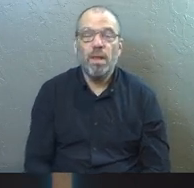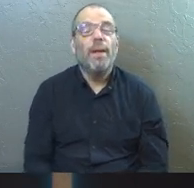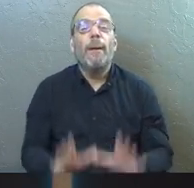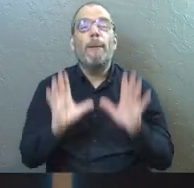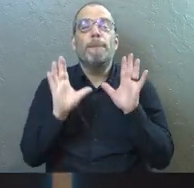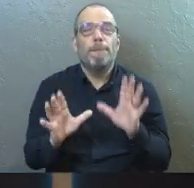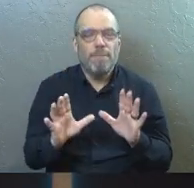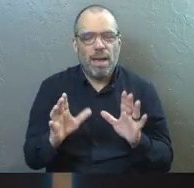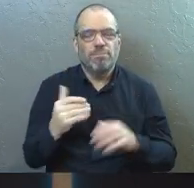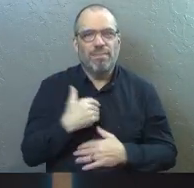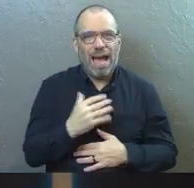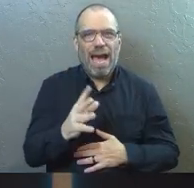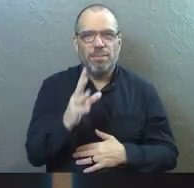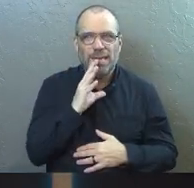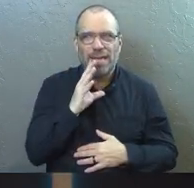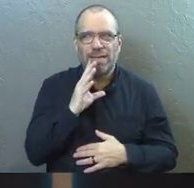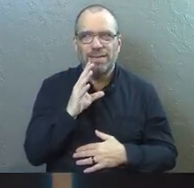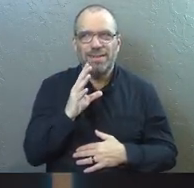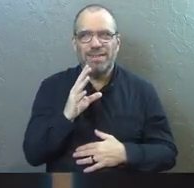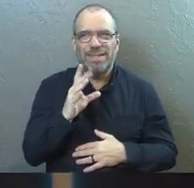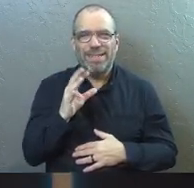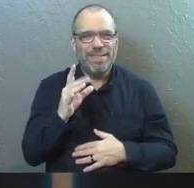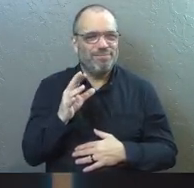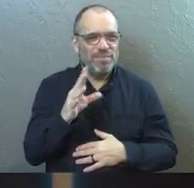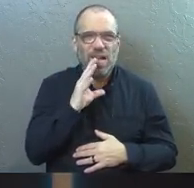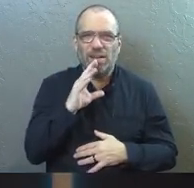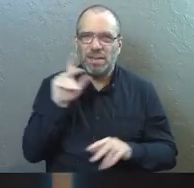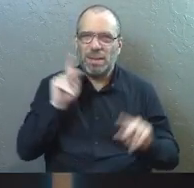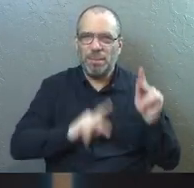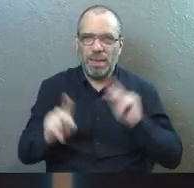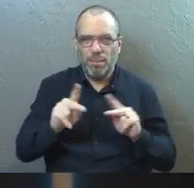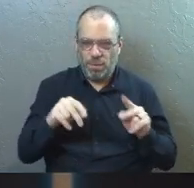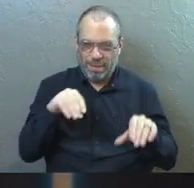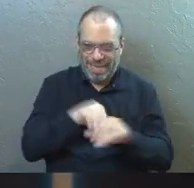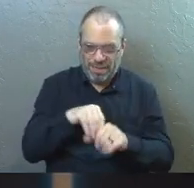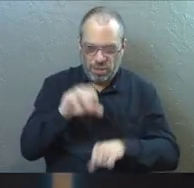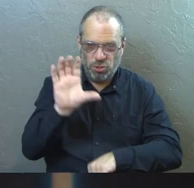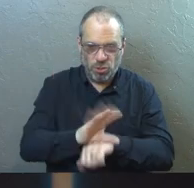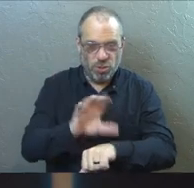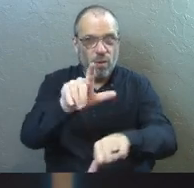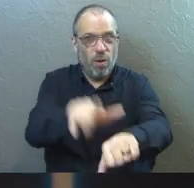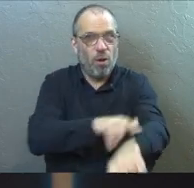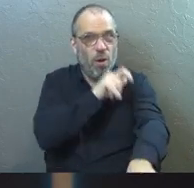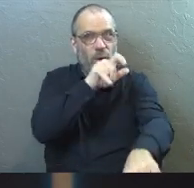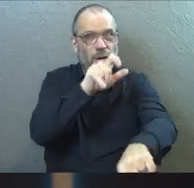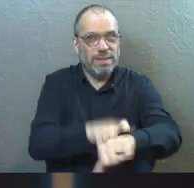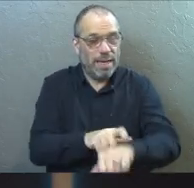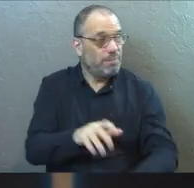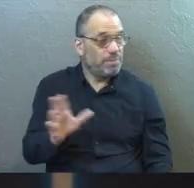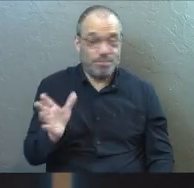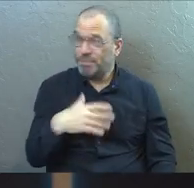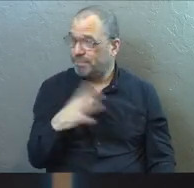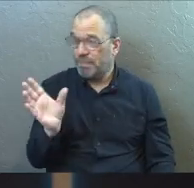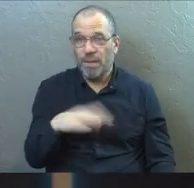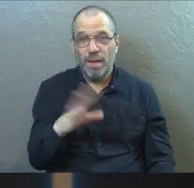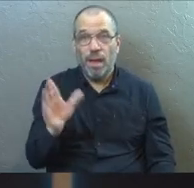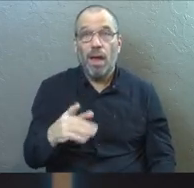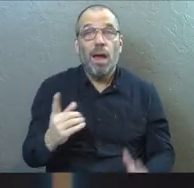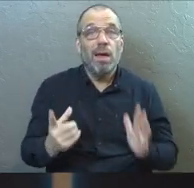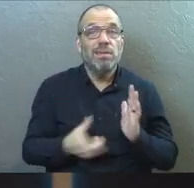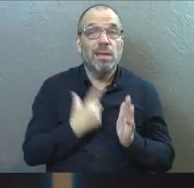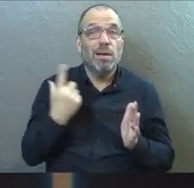And I'm speaking to the old guard here. I'm speaking to the folks that have been in the church for a long time. Let me just say this briefly.